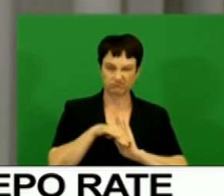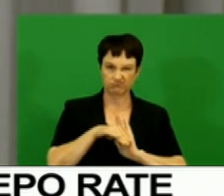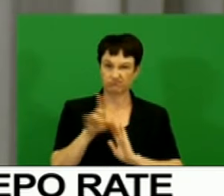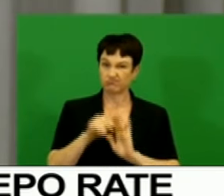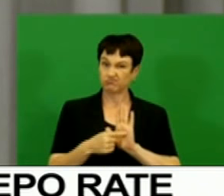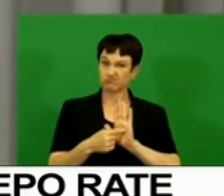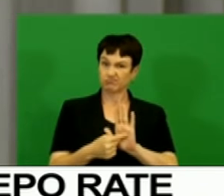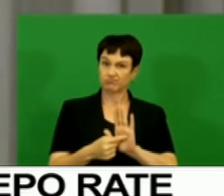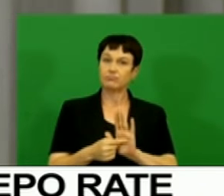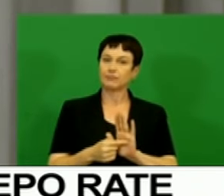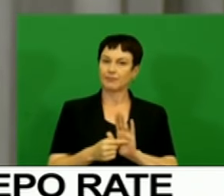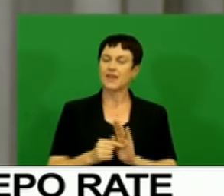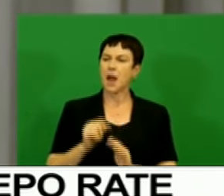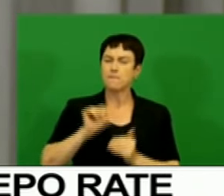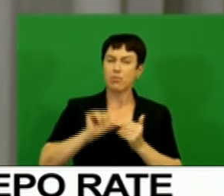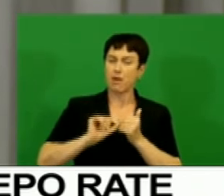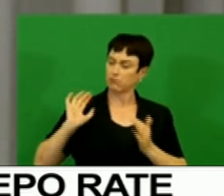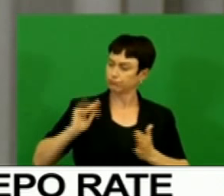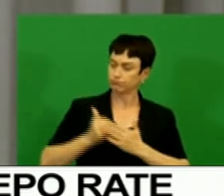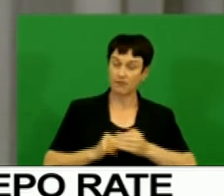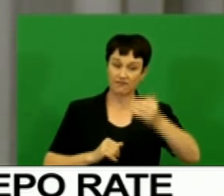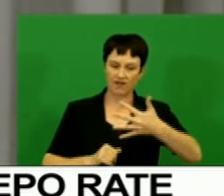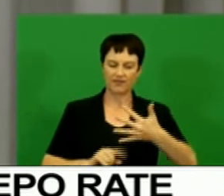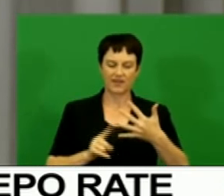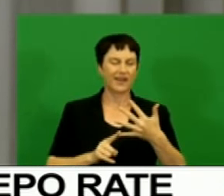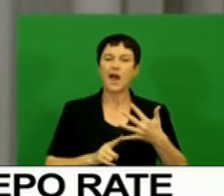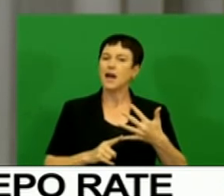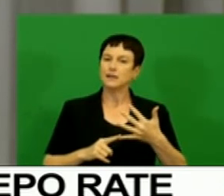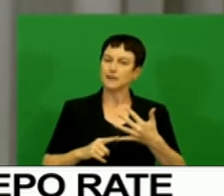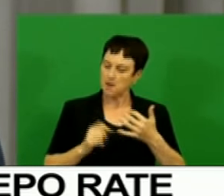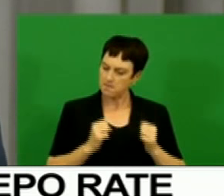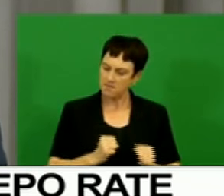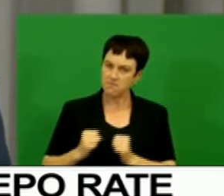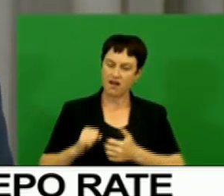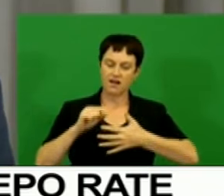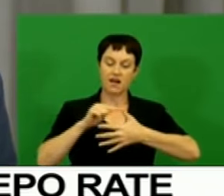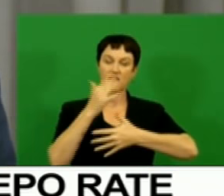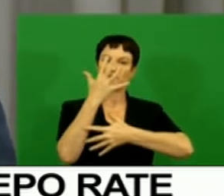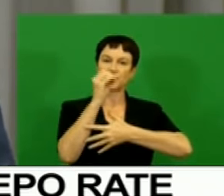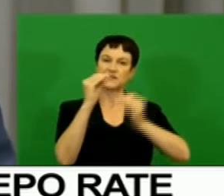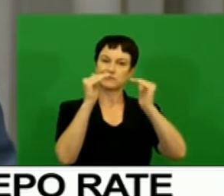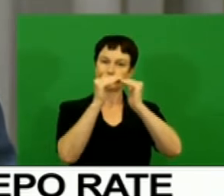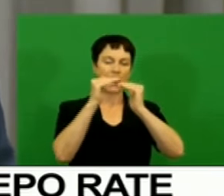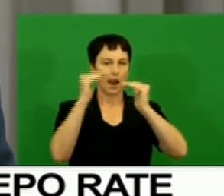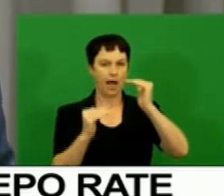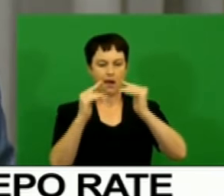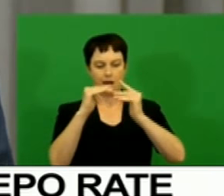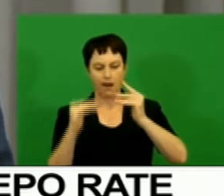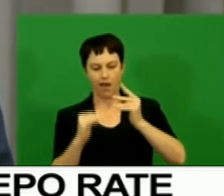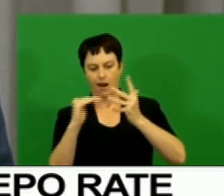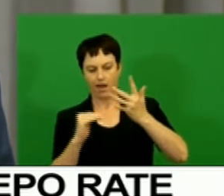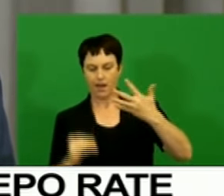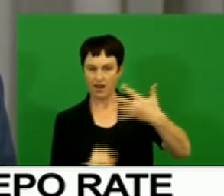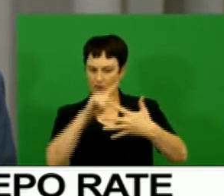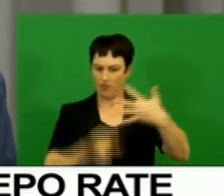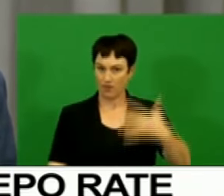first consecutive month below the neutral 50 level. The low level of business